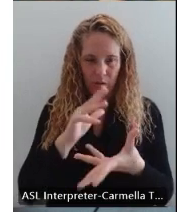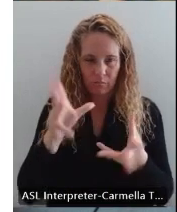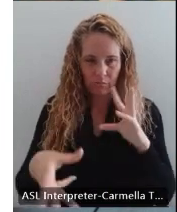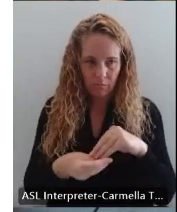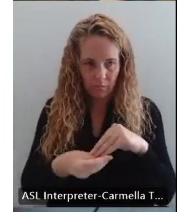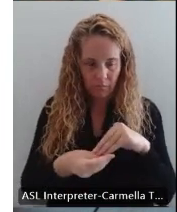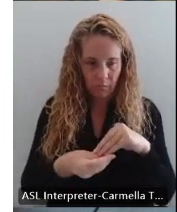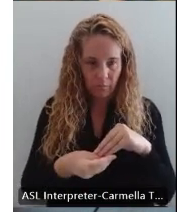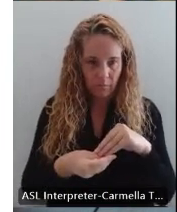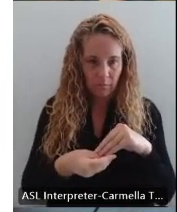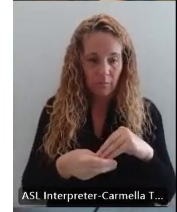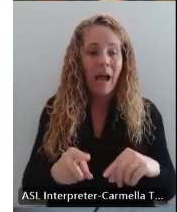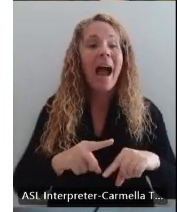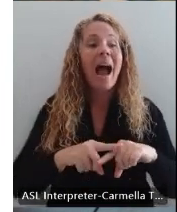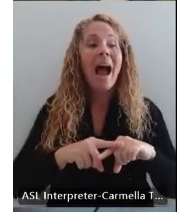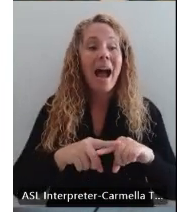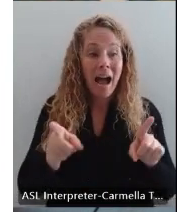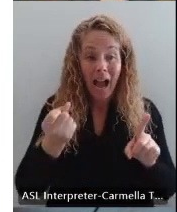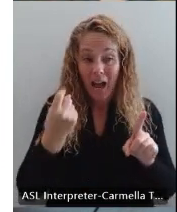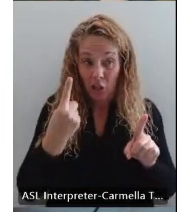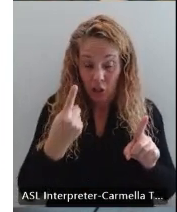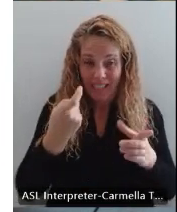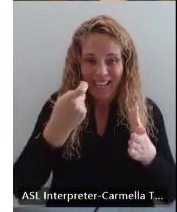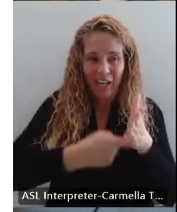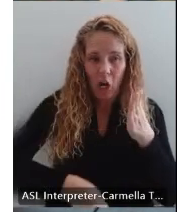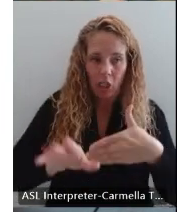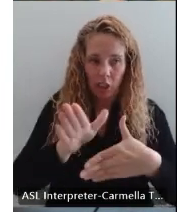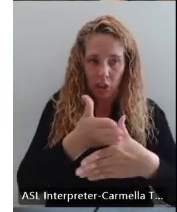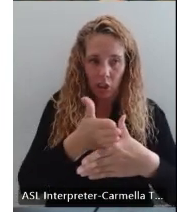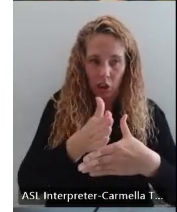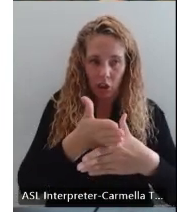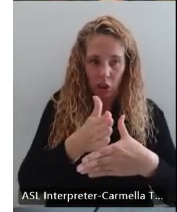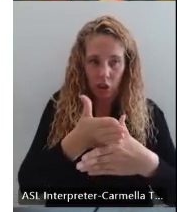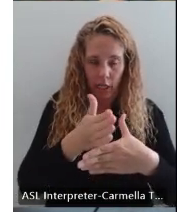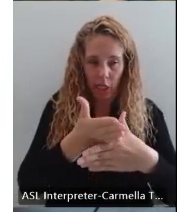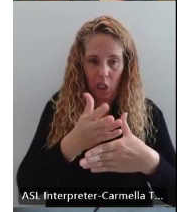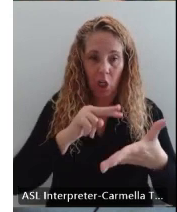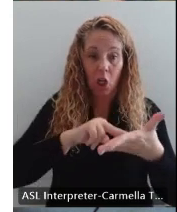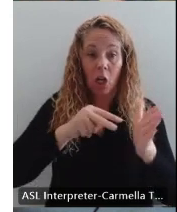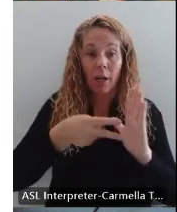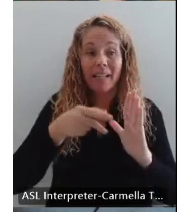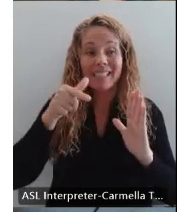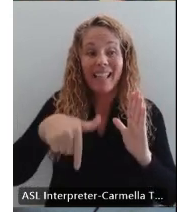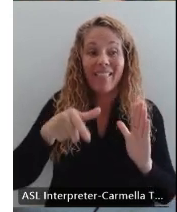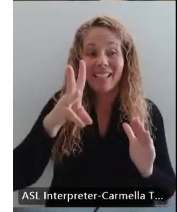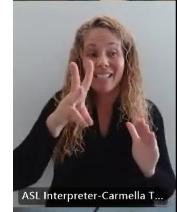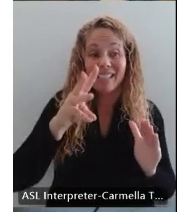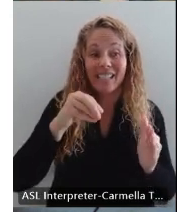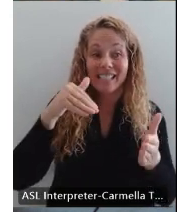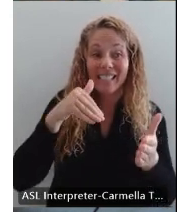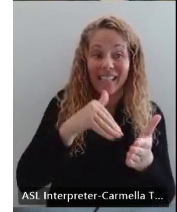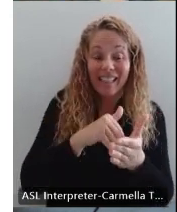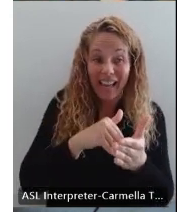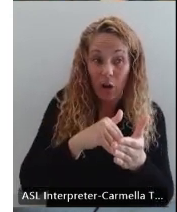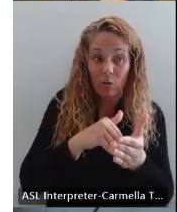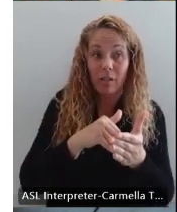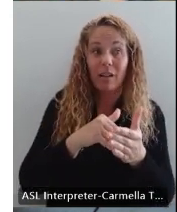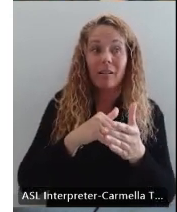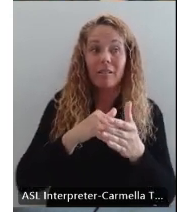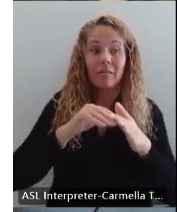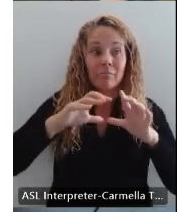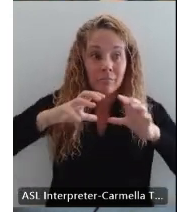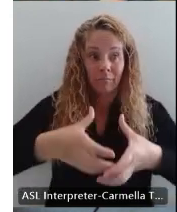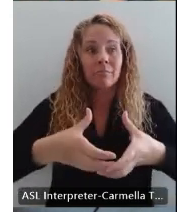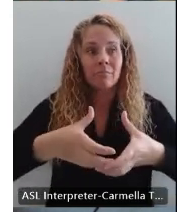However, this is cost share. So that means this is a $60,000 pot that all